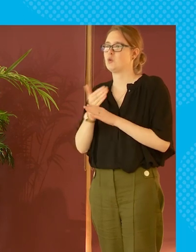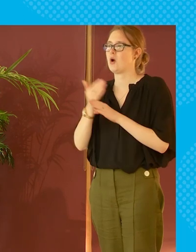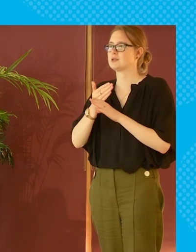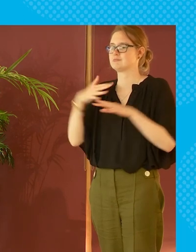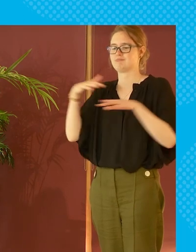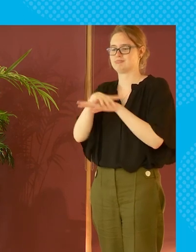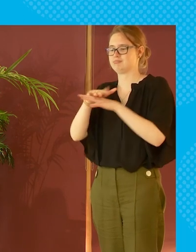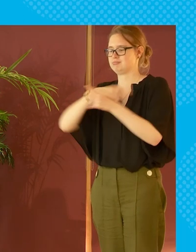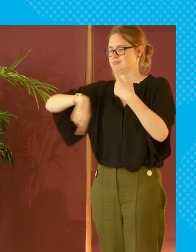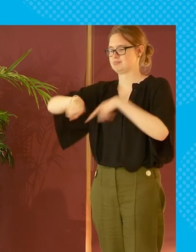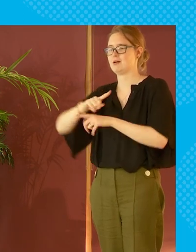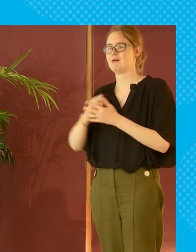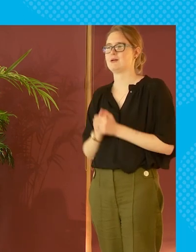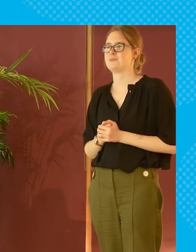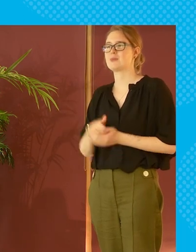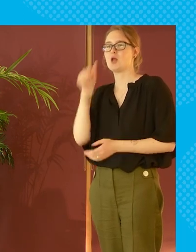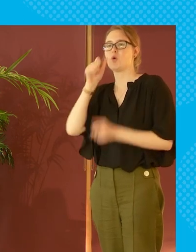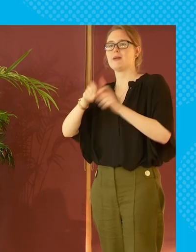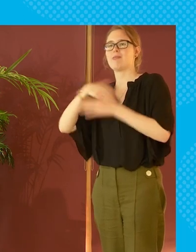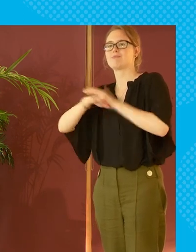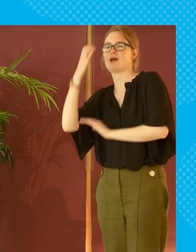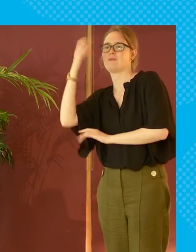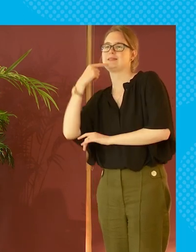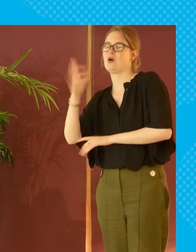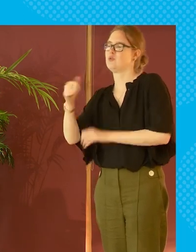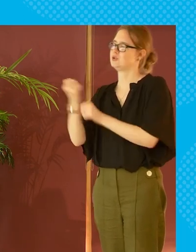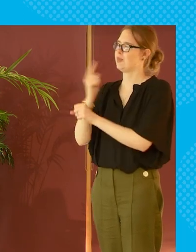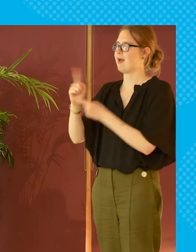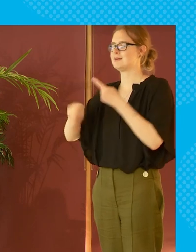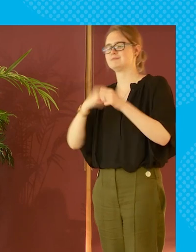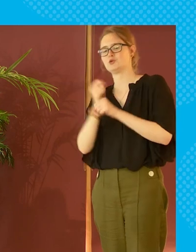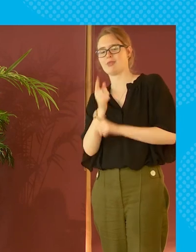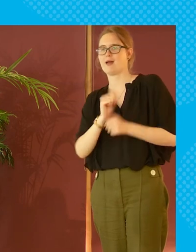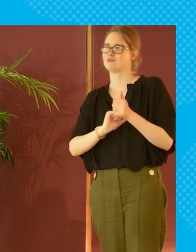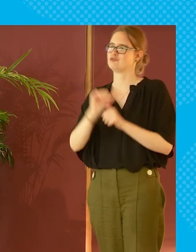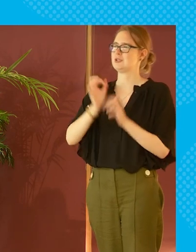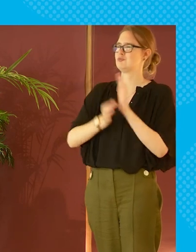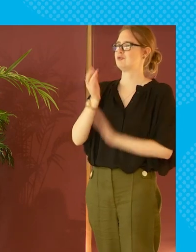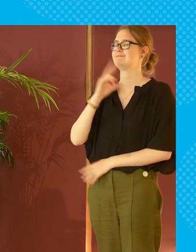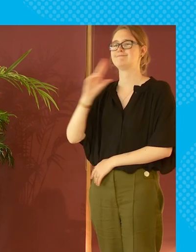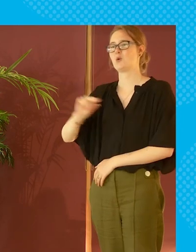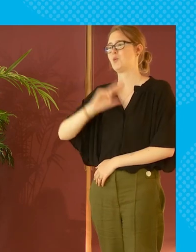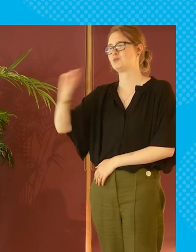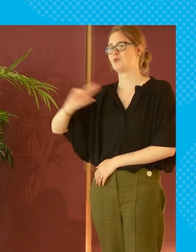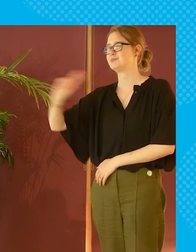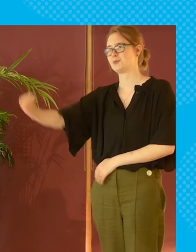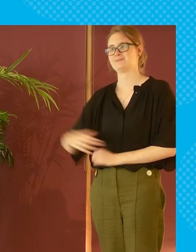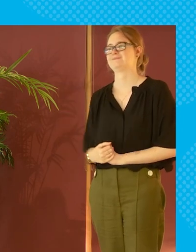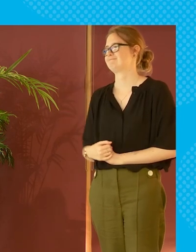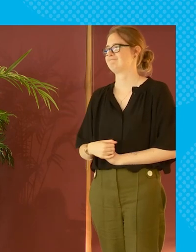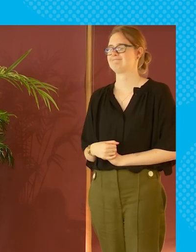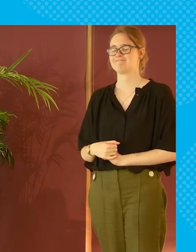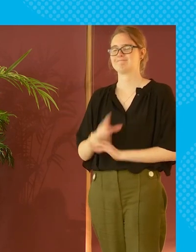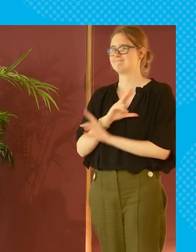we have to be working across all areas of government and i know people in government always say oh yeah we're doing that or we're doing that better than we have no no